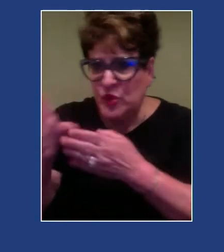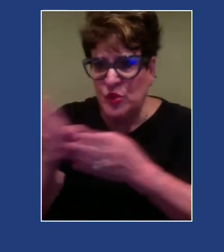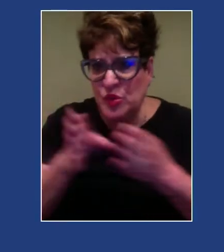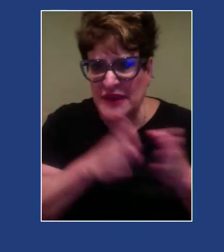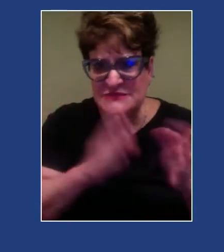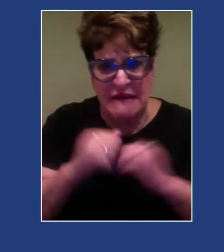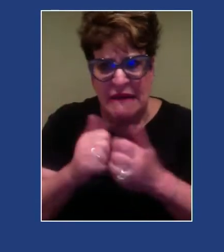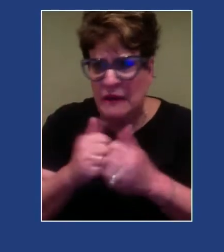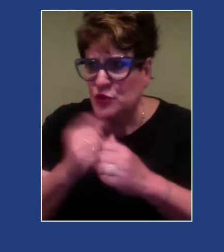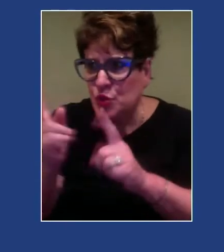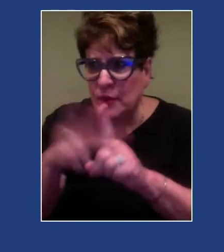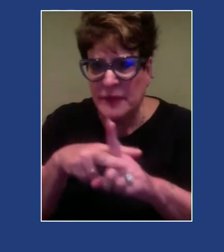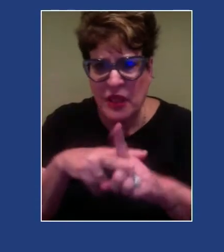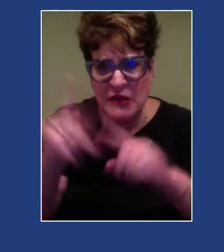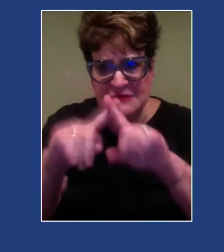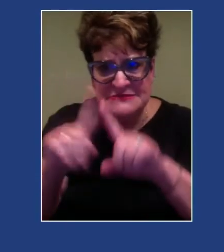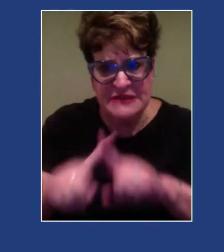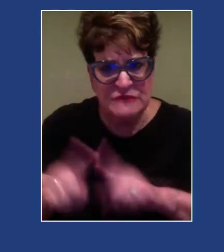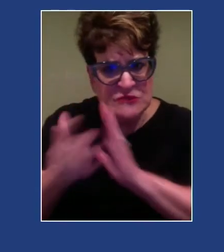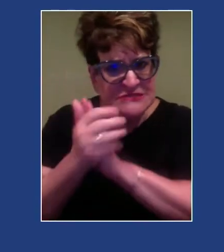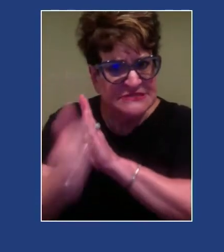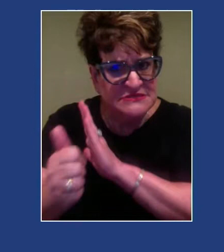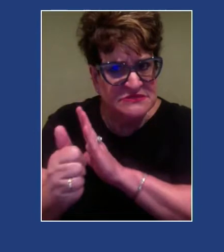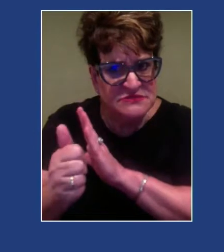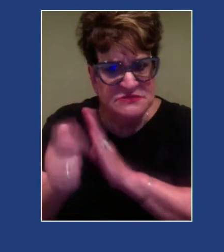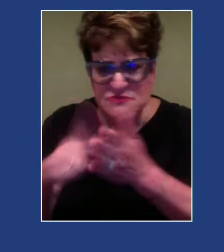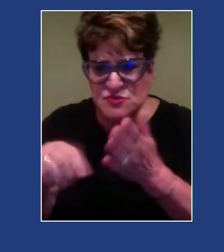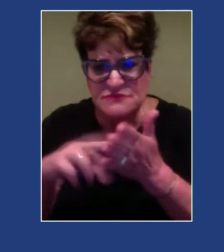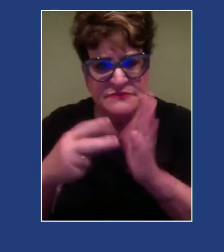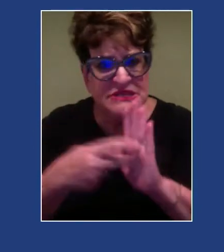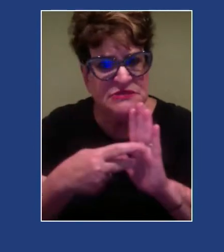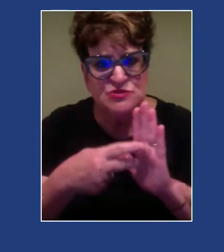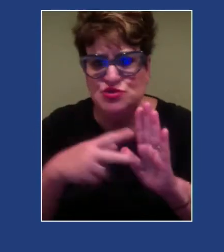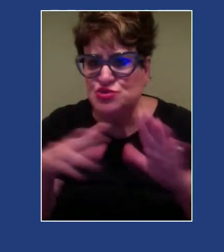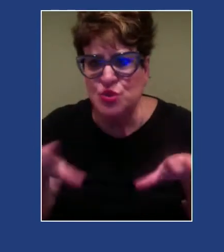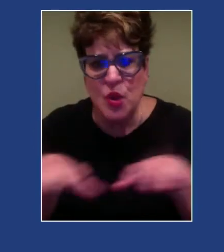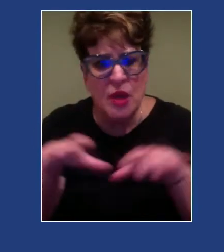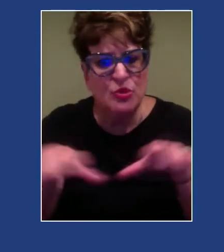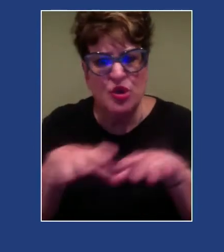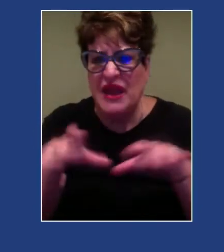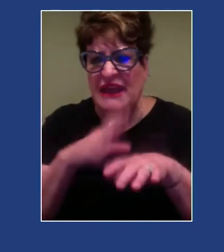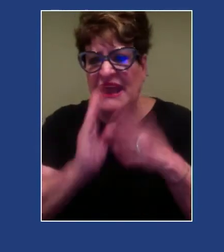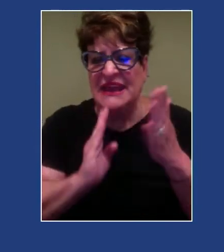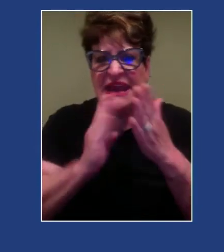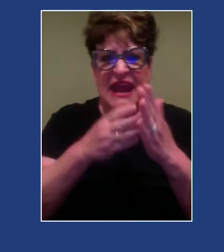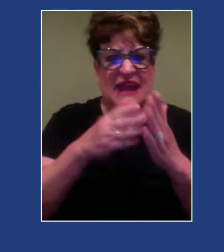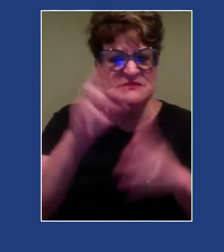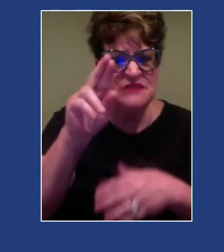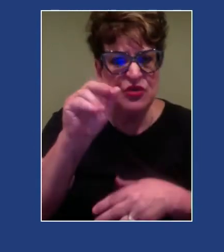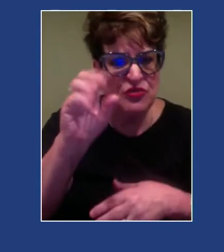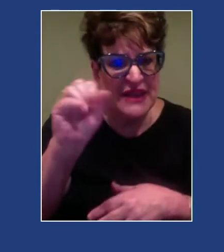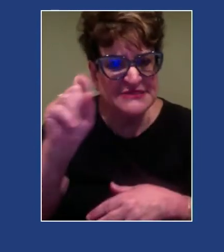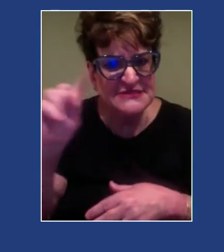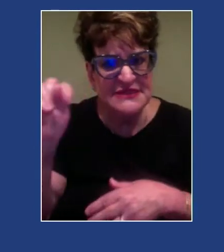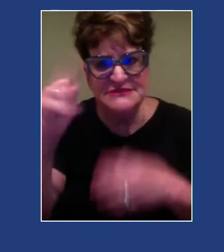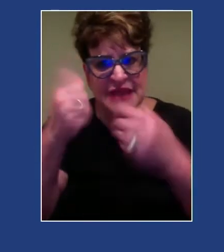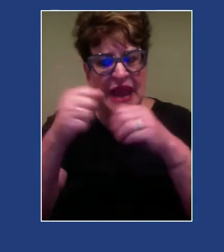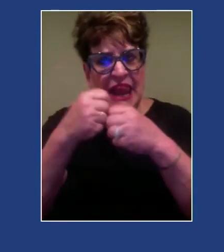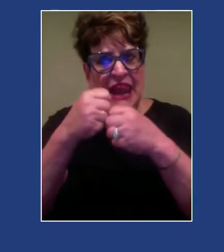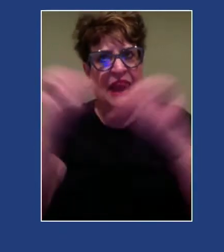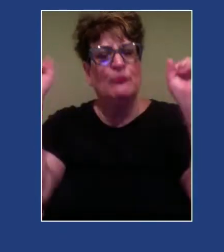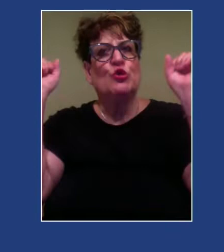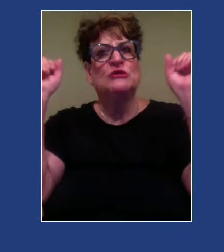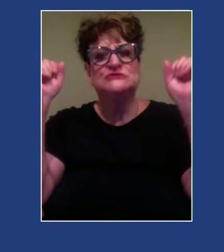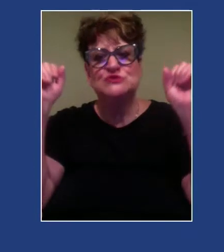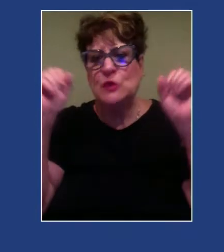all of the different skills to what it means to operate in an anti-racist liberatory framework. What